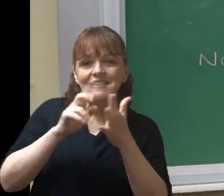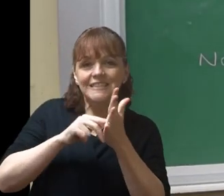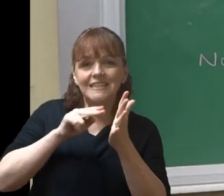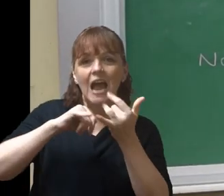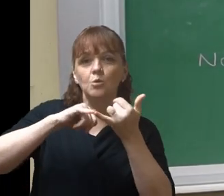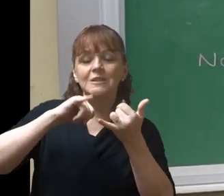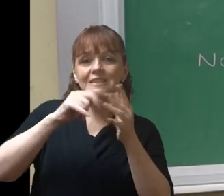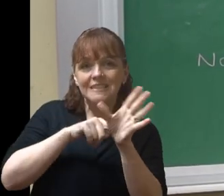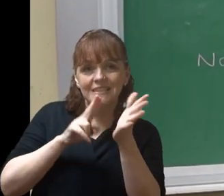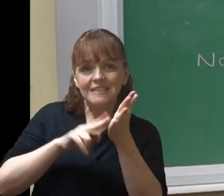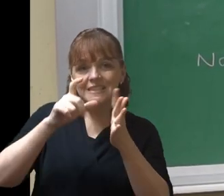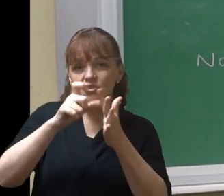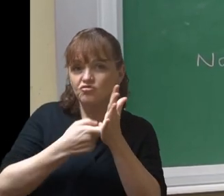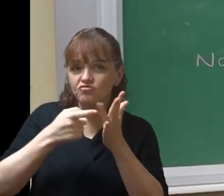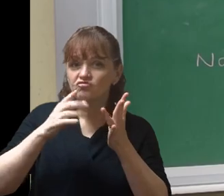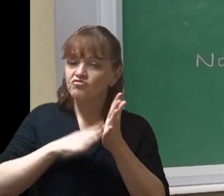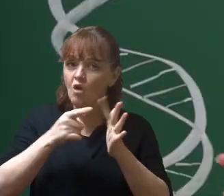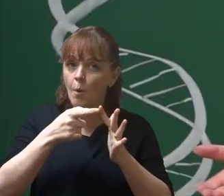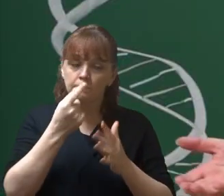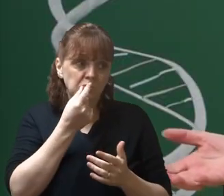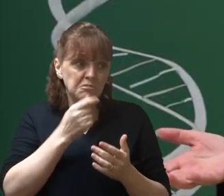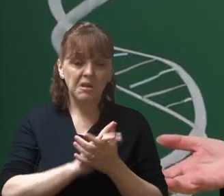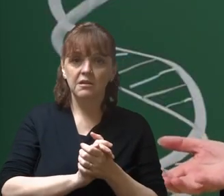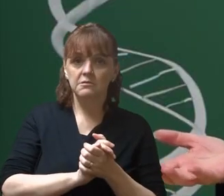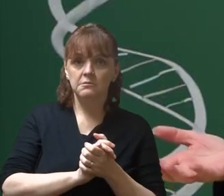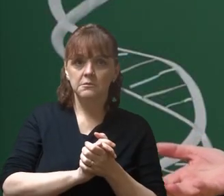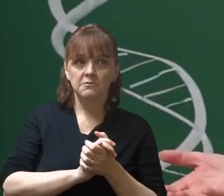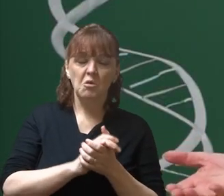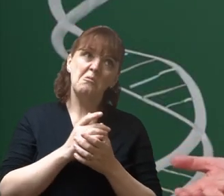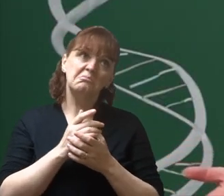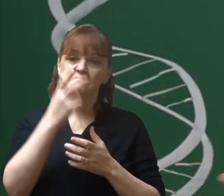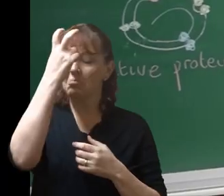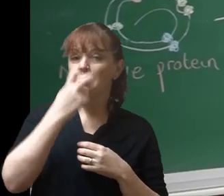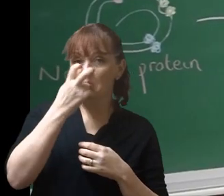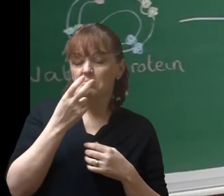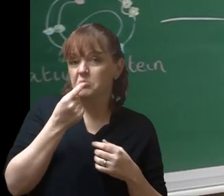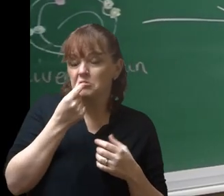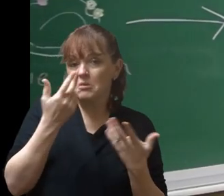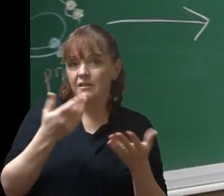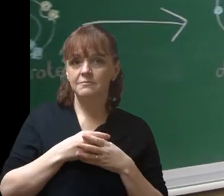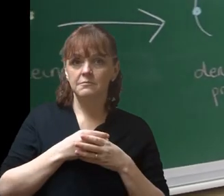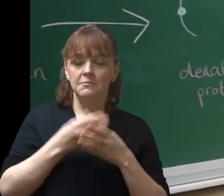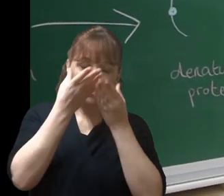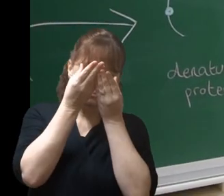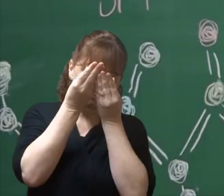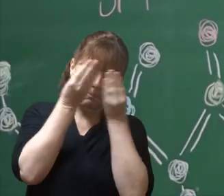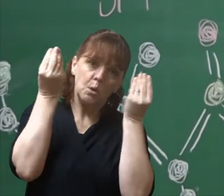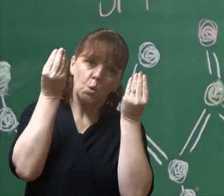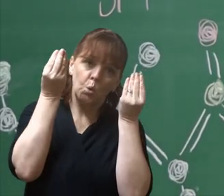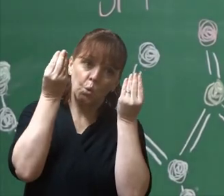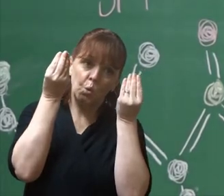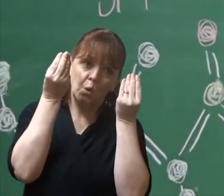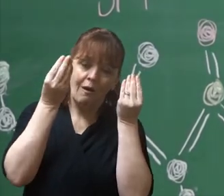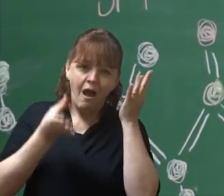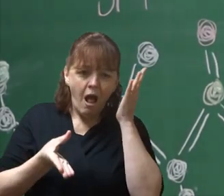Downs syndrome Or just getting older Losing your memory Your